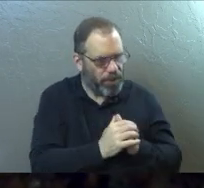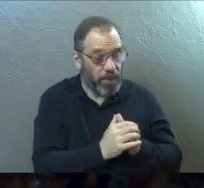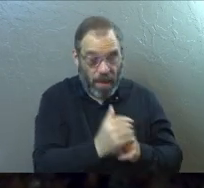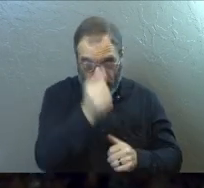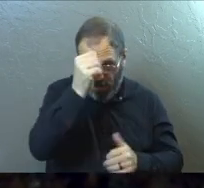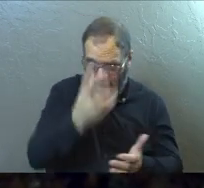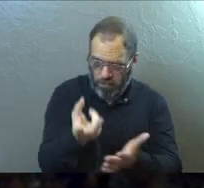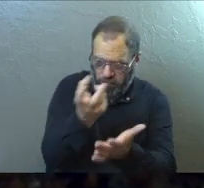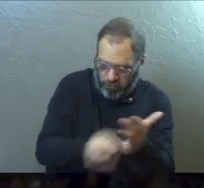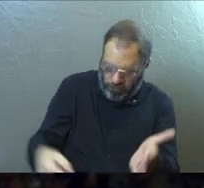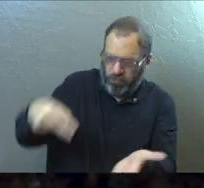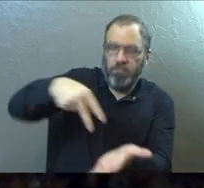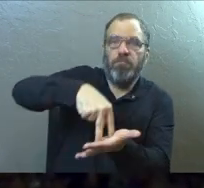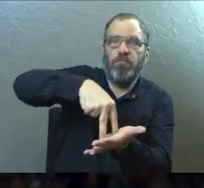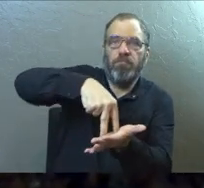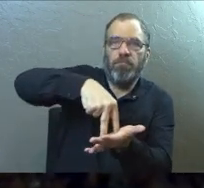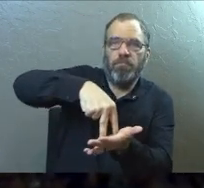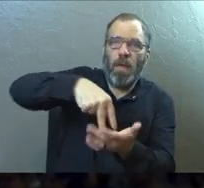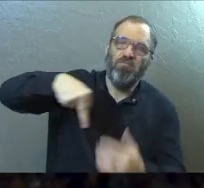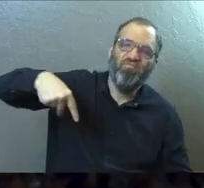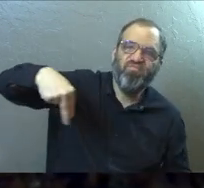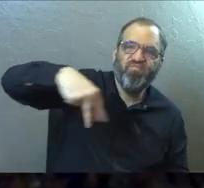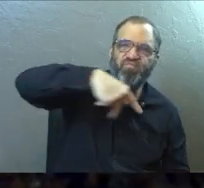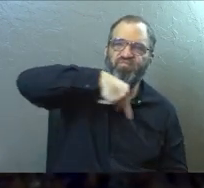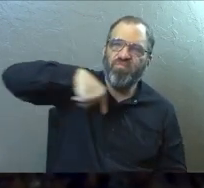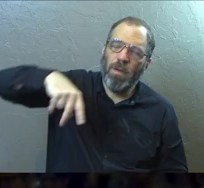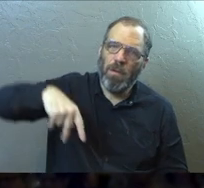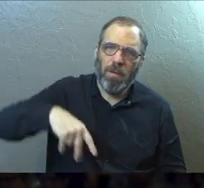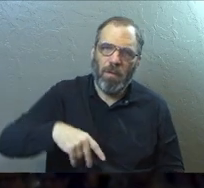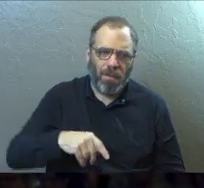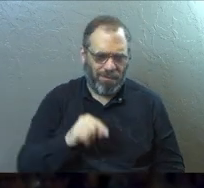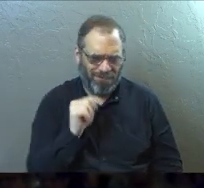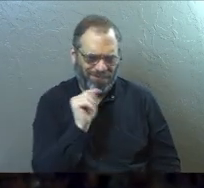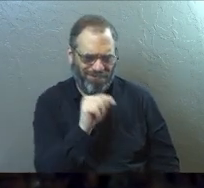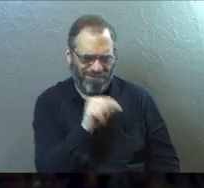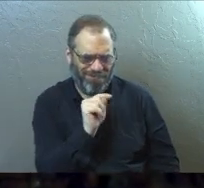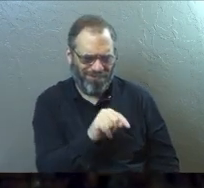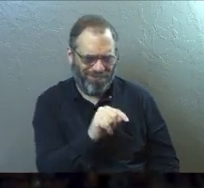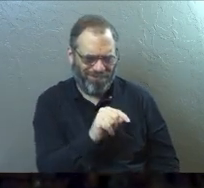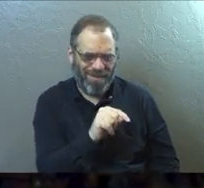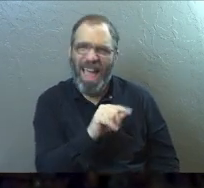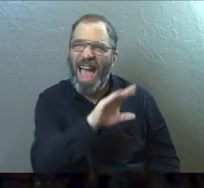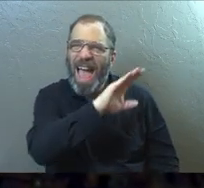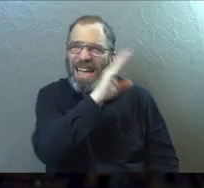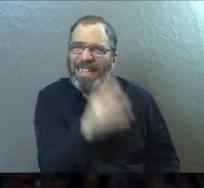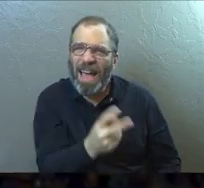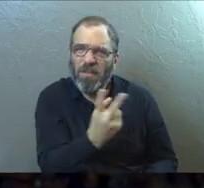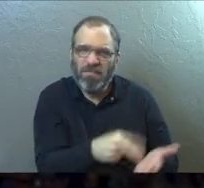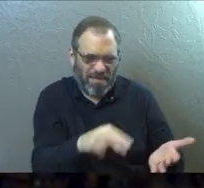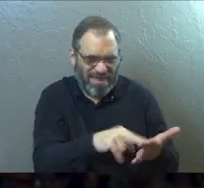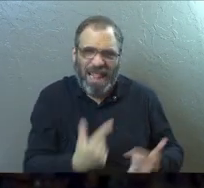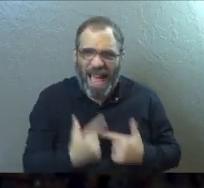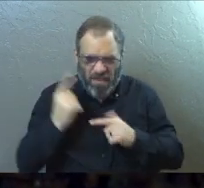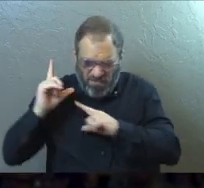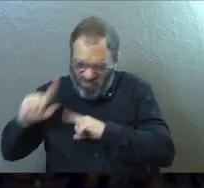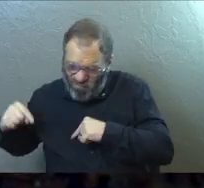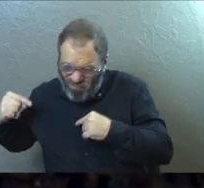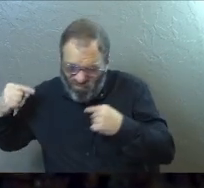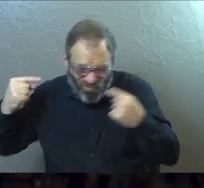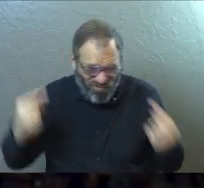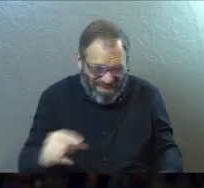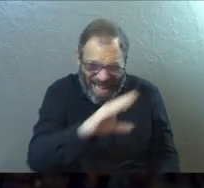And the man jumped to his feet and started walking. Can you imagine a man who had never stood on his feet in his entire life?